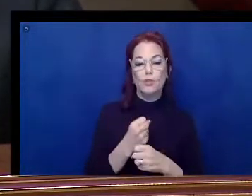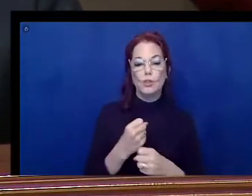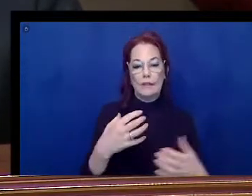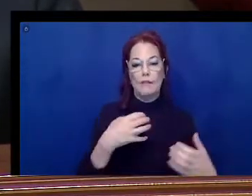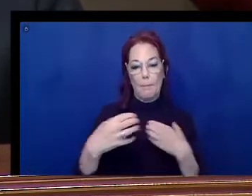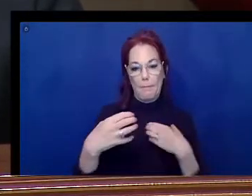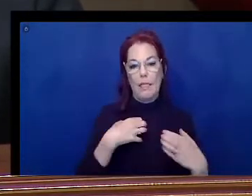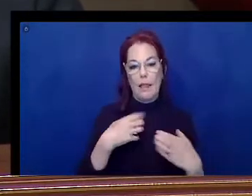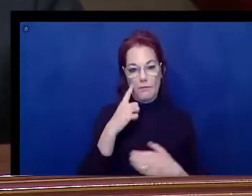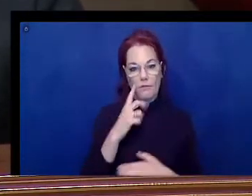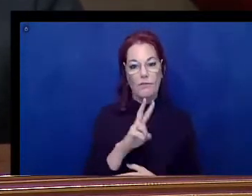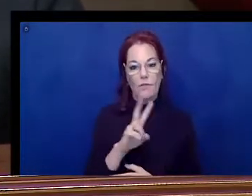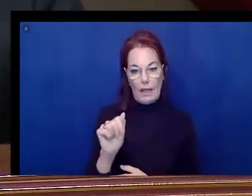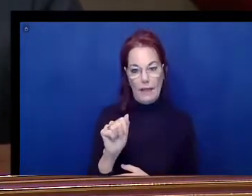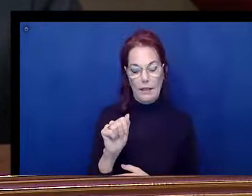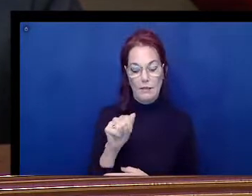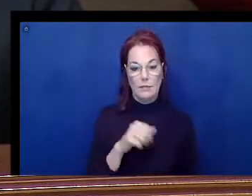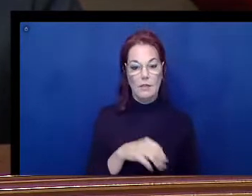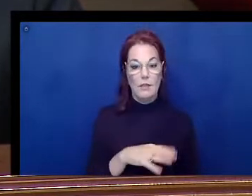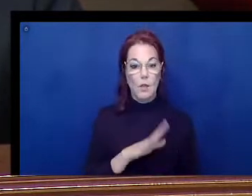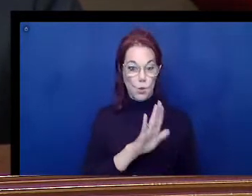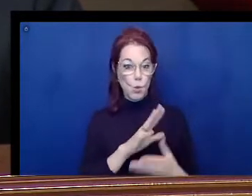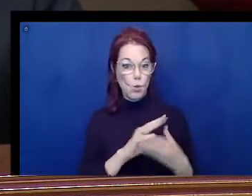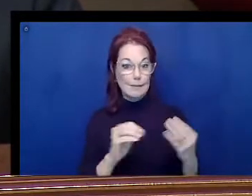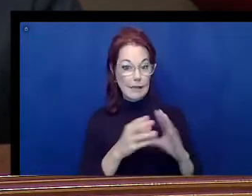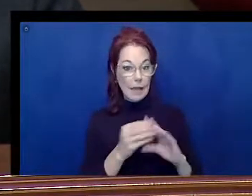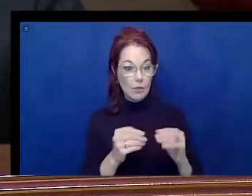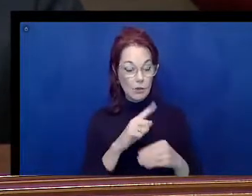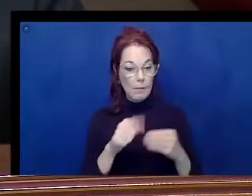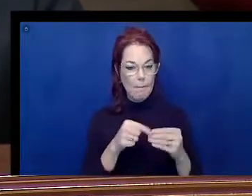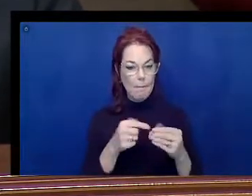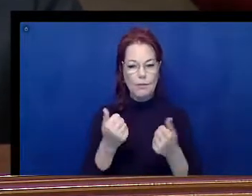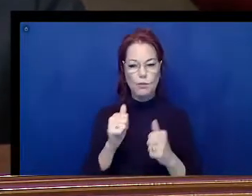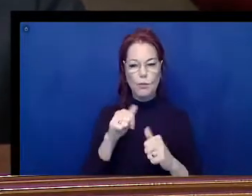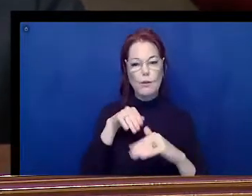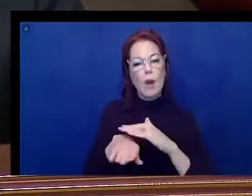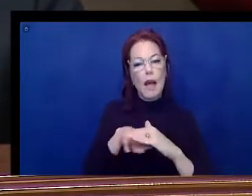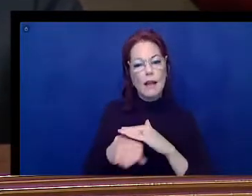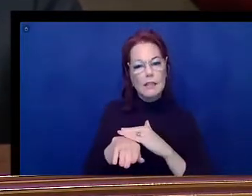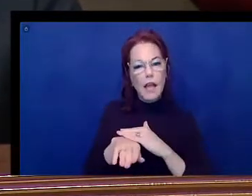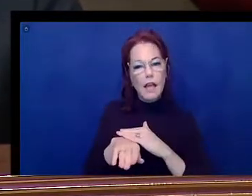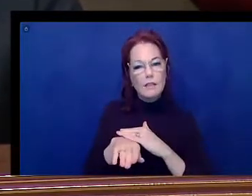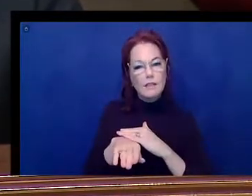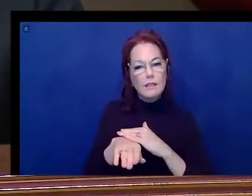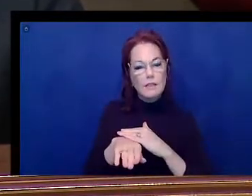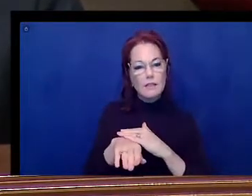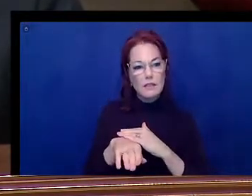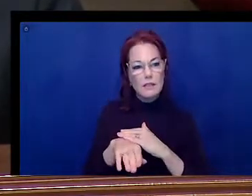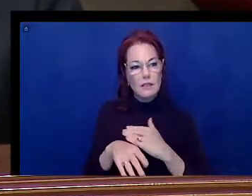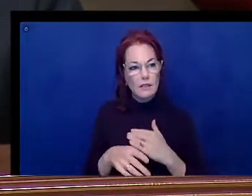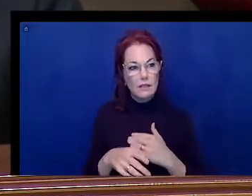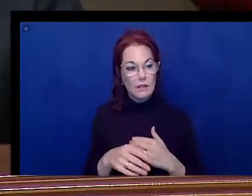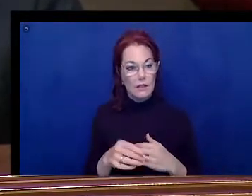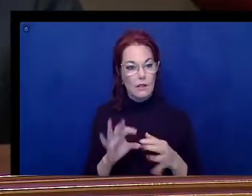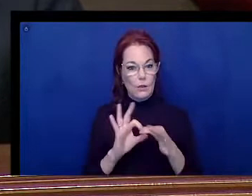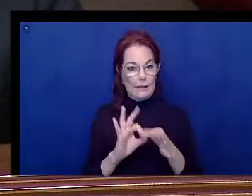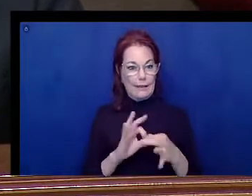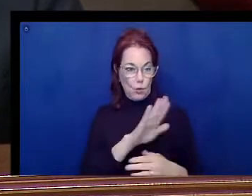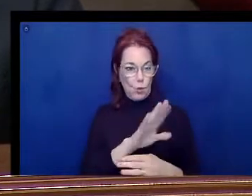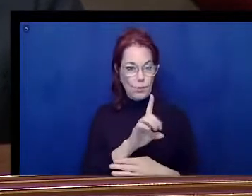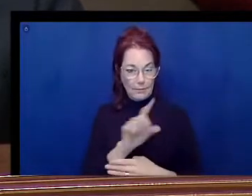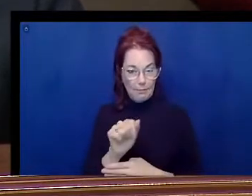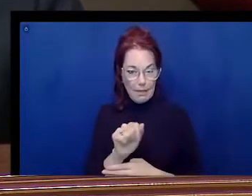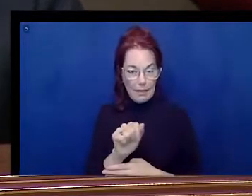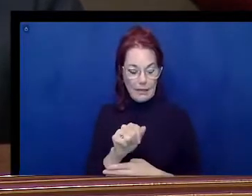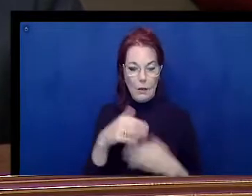especially in trying to access being impaired in the way that you have to deal with it, you know,